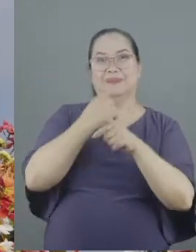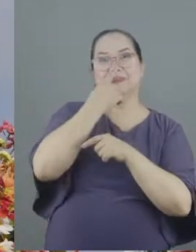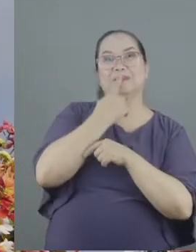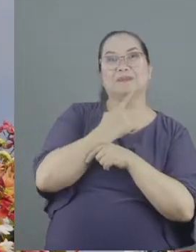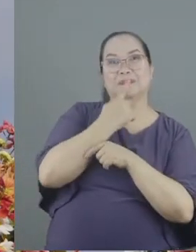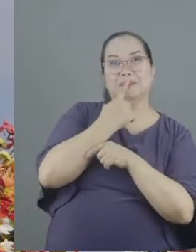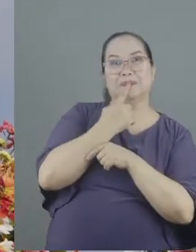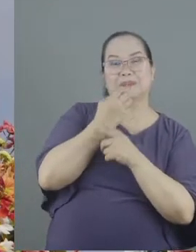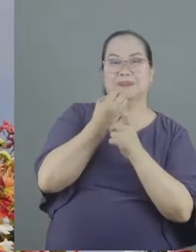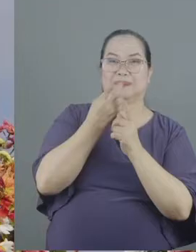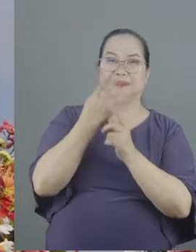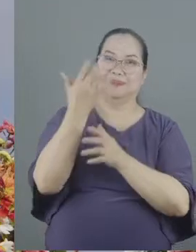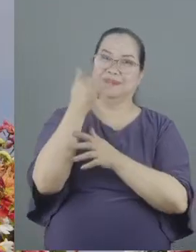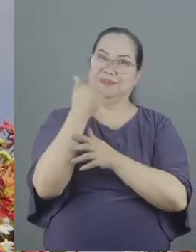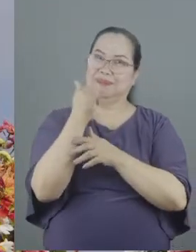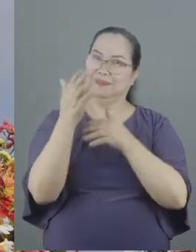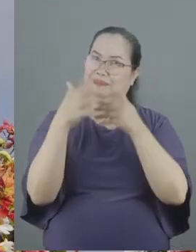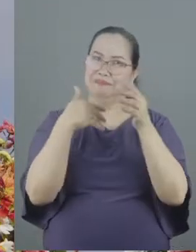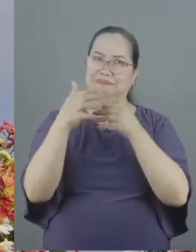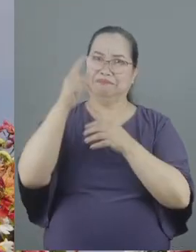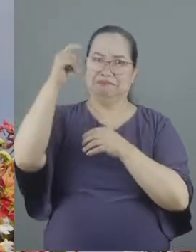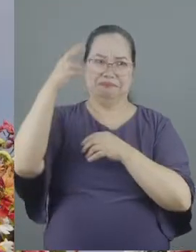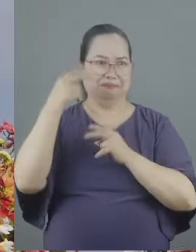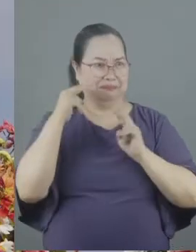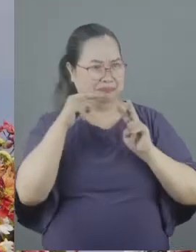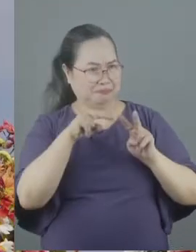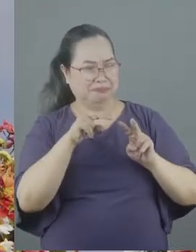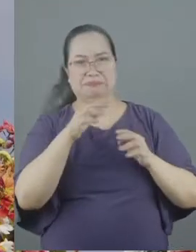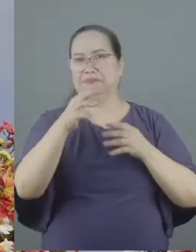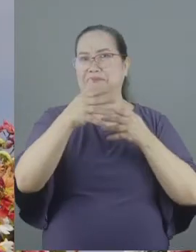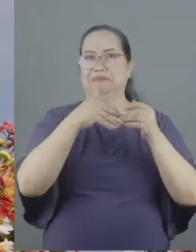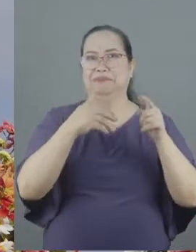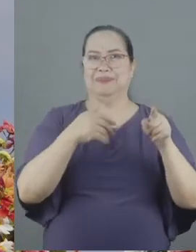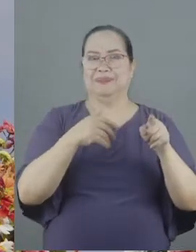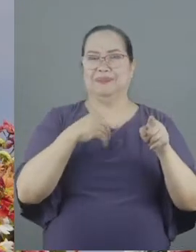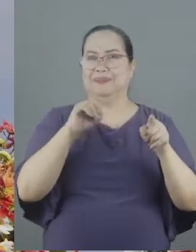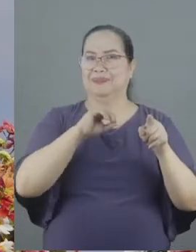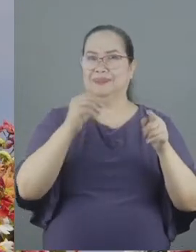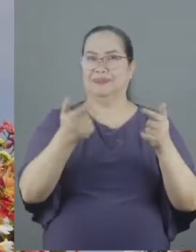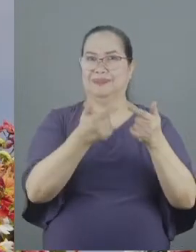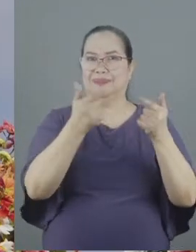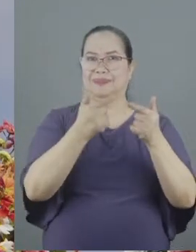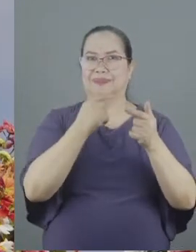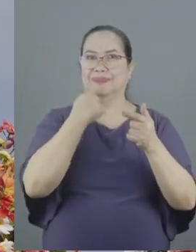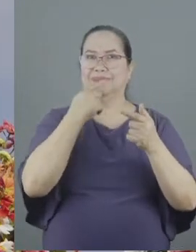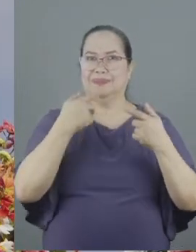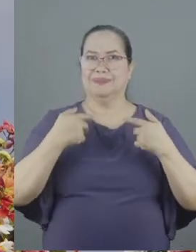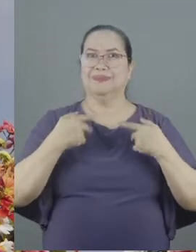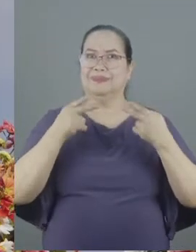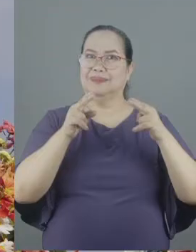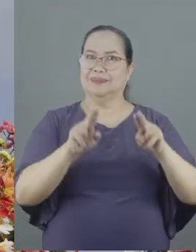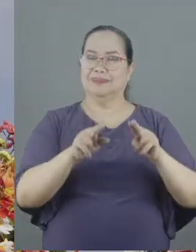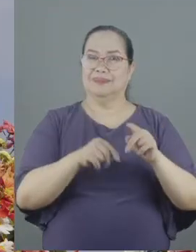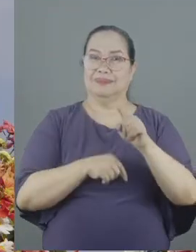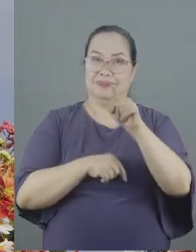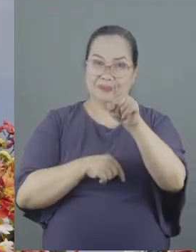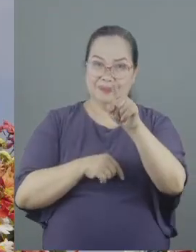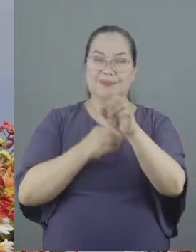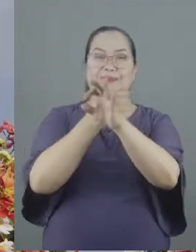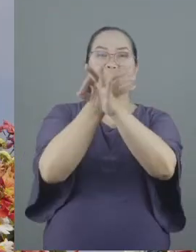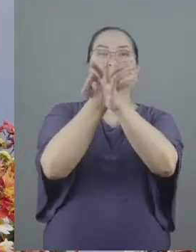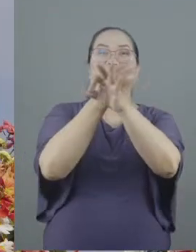it doesn't matter in the sight of God because there is no sin that's being committed you are free